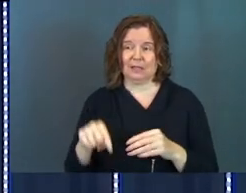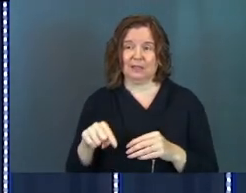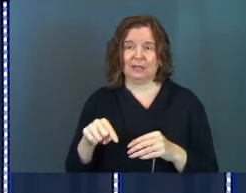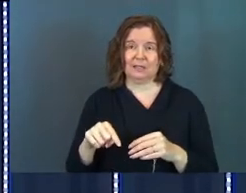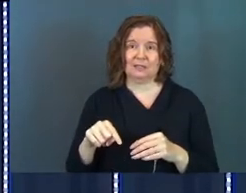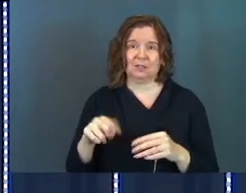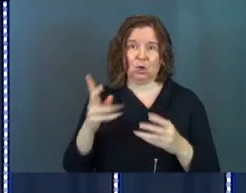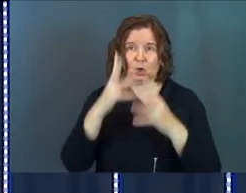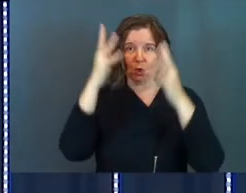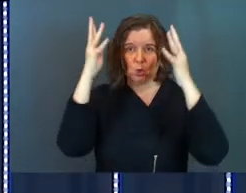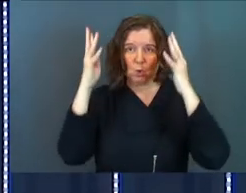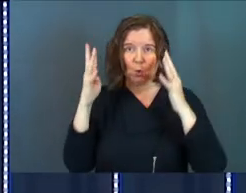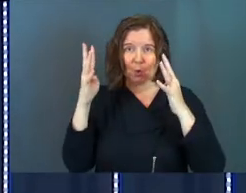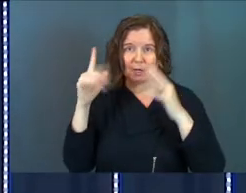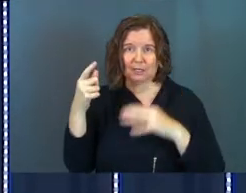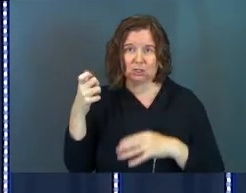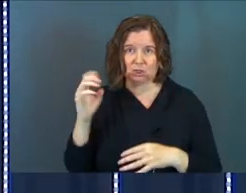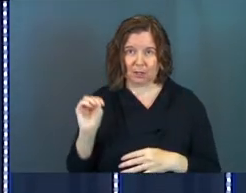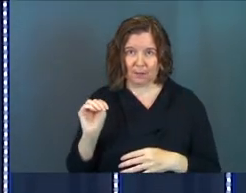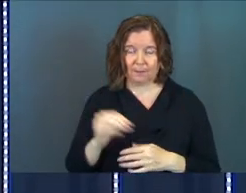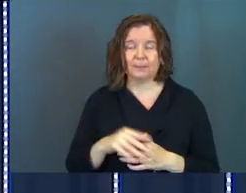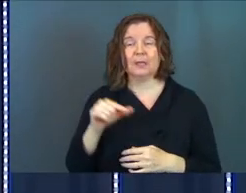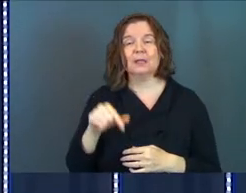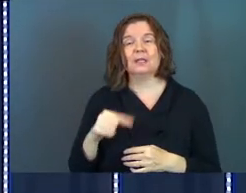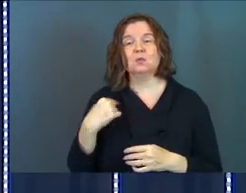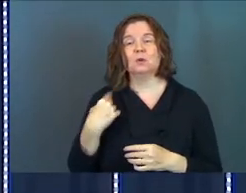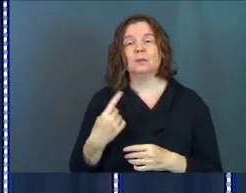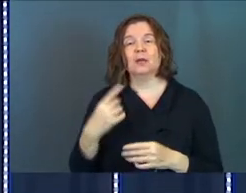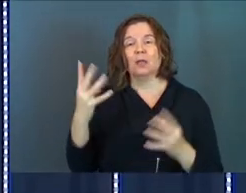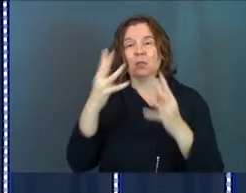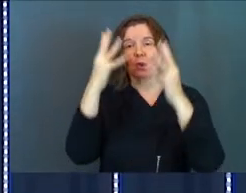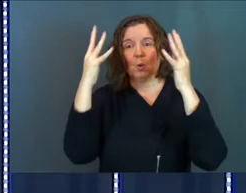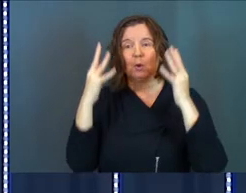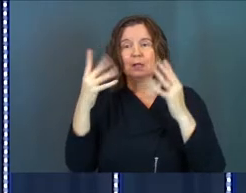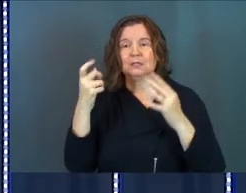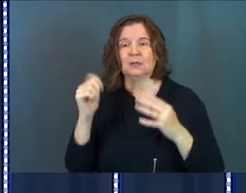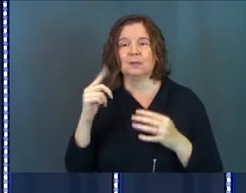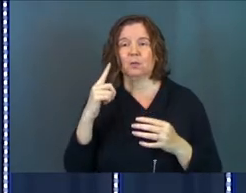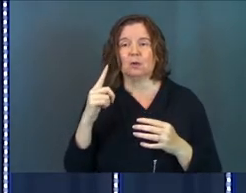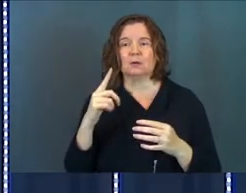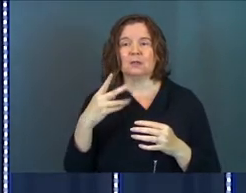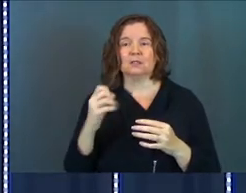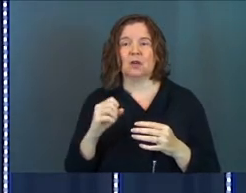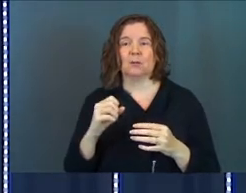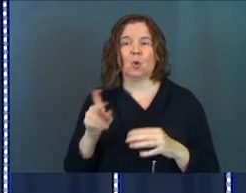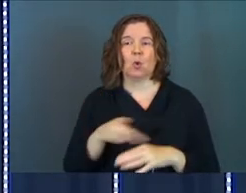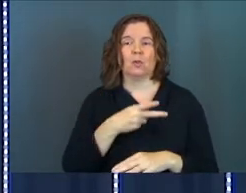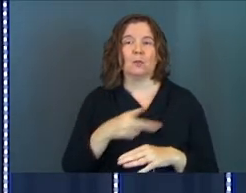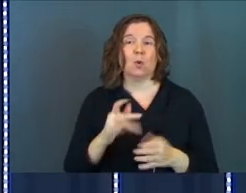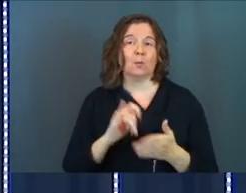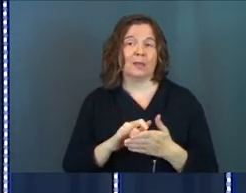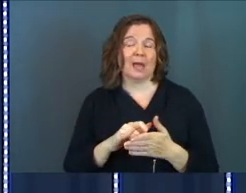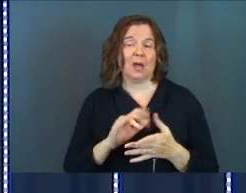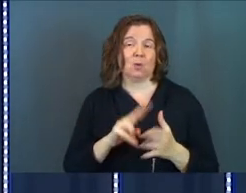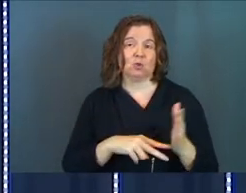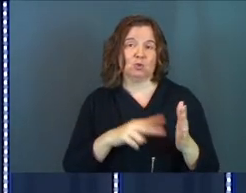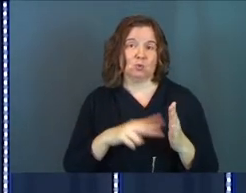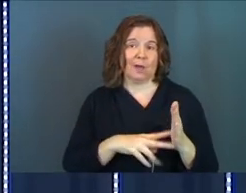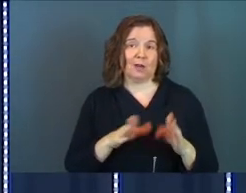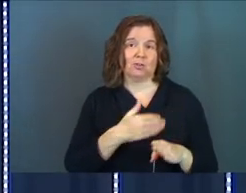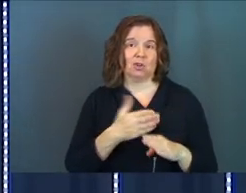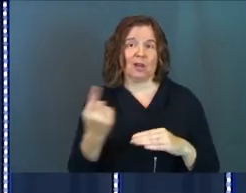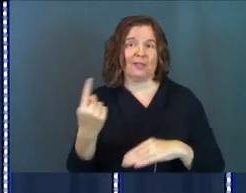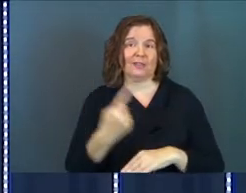this coronation psalm. This would have been the coronation psalm. This would have been the song or the poem that was read or sung